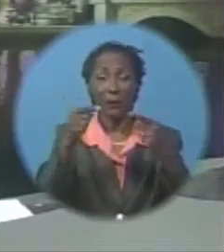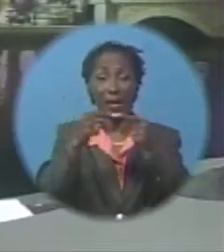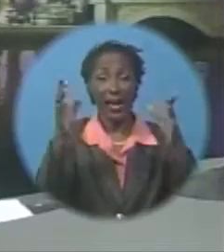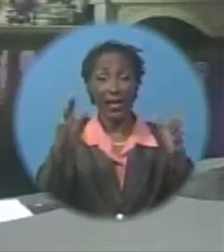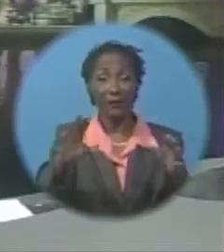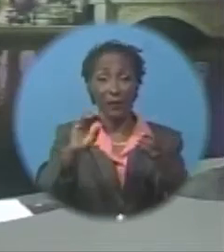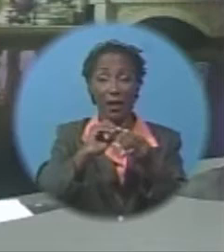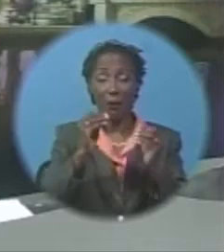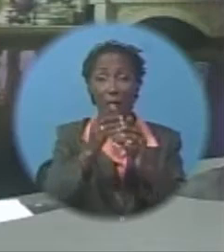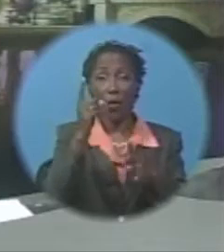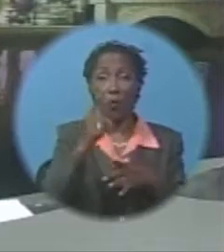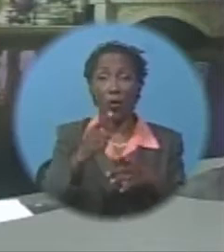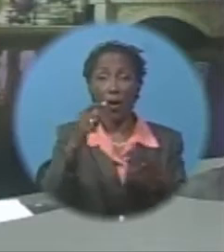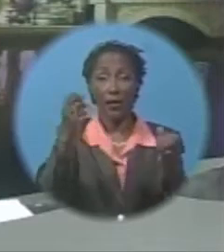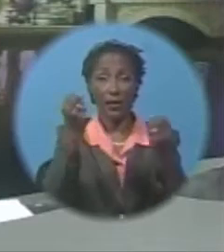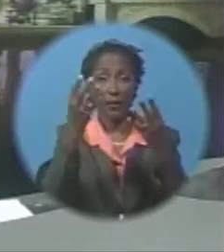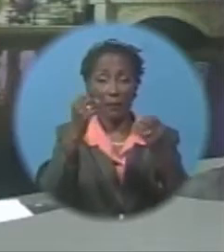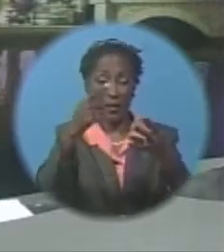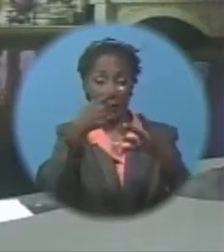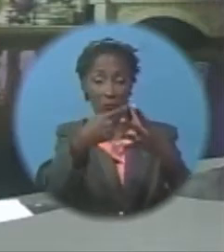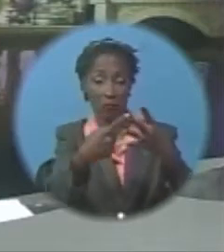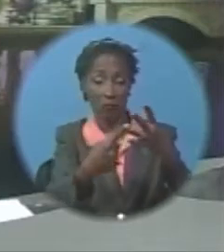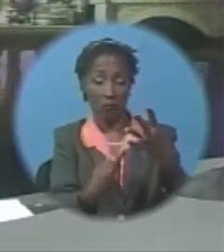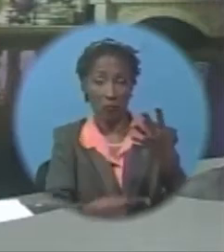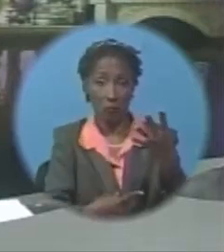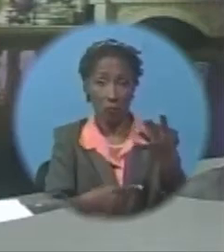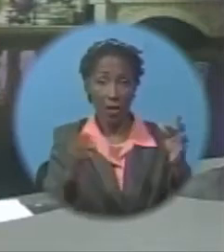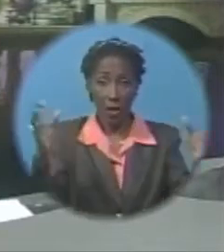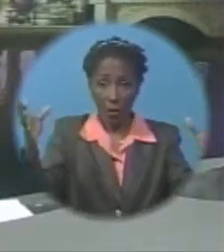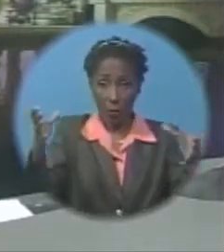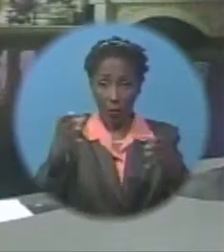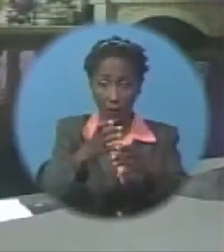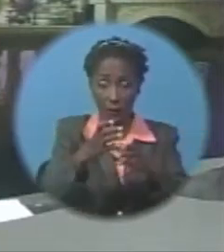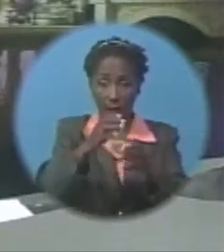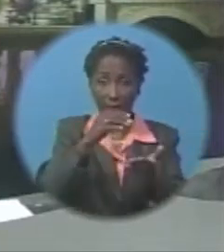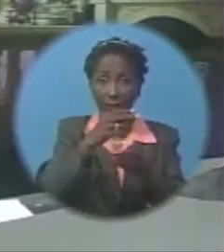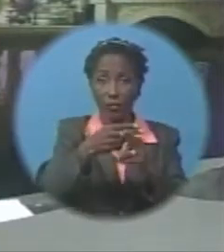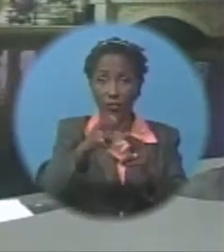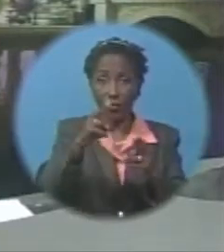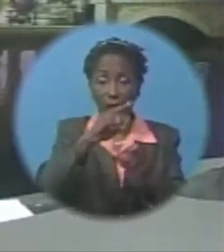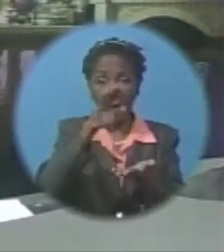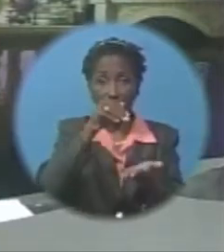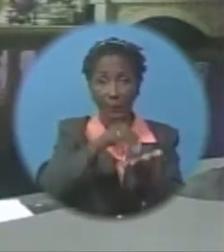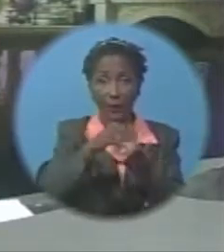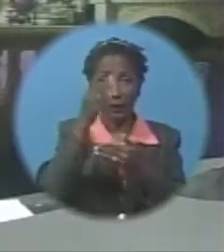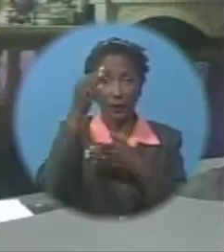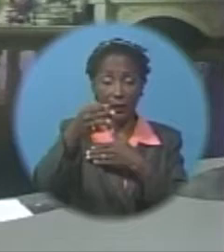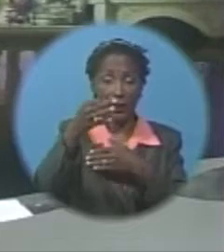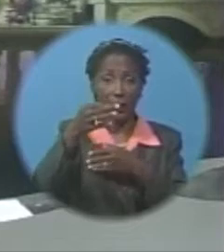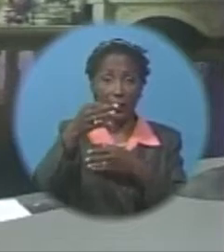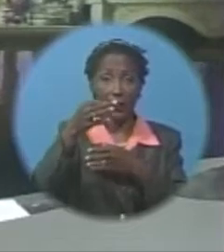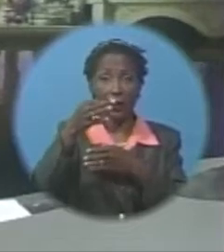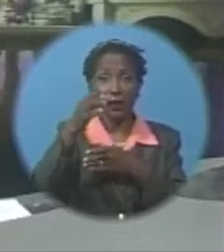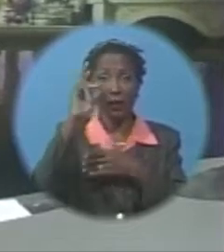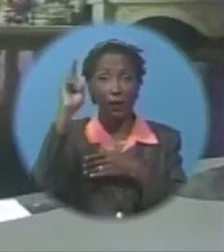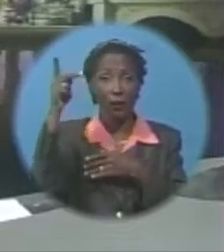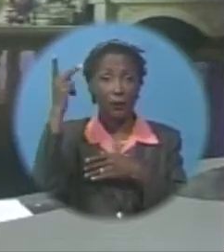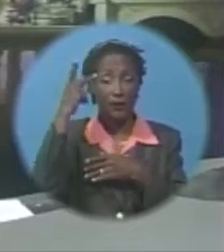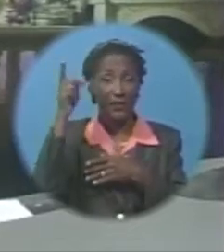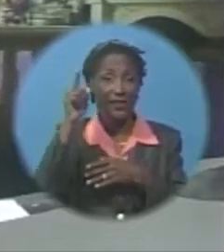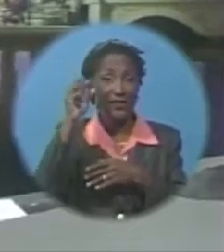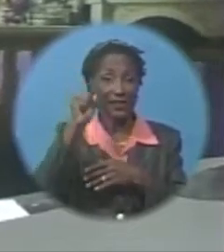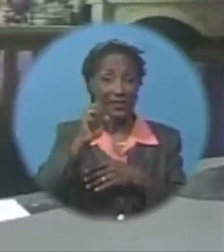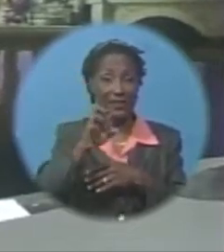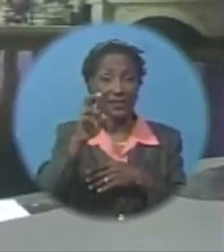several measures introduced are aimed at containing it in the short and medium term. Parliamentary Secretary in the Ministry of Finance, Senator Jephter